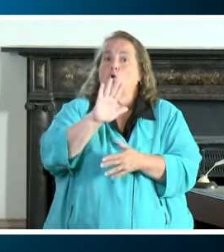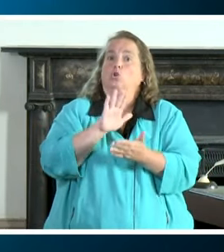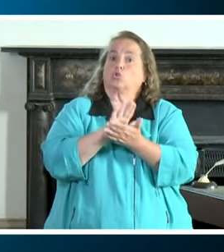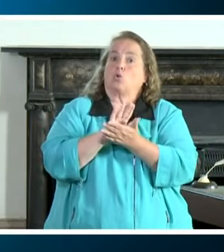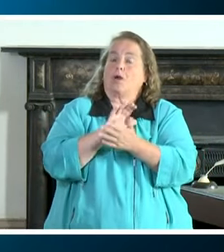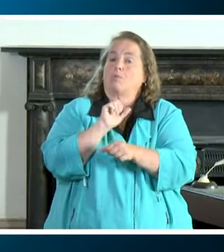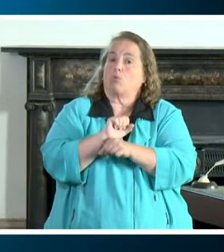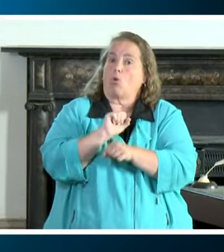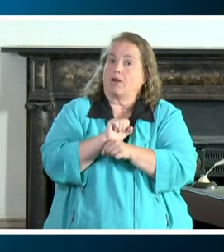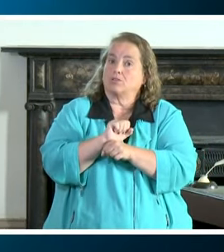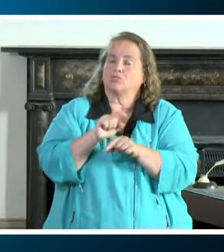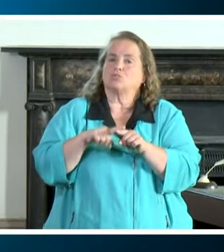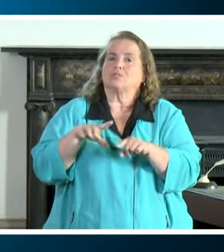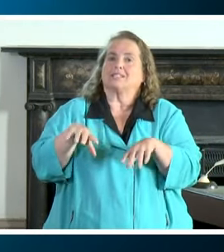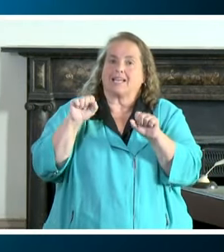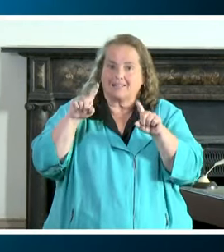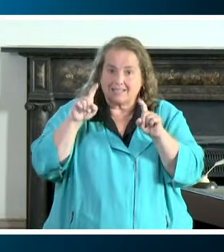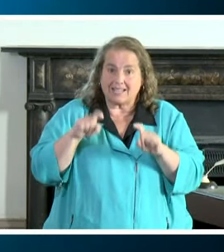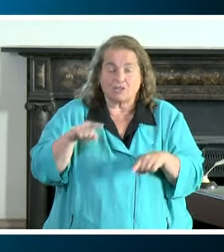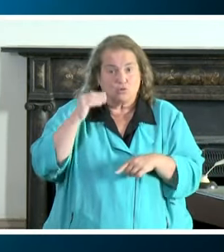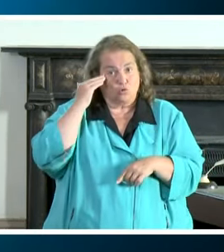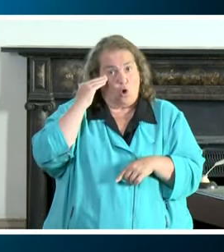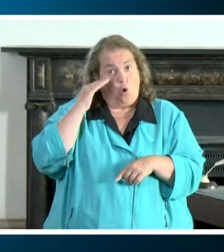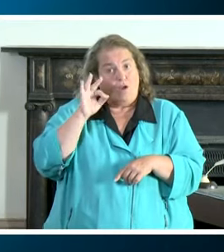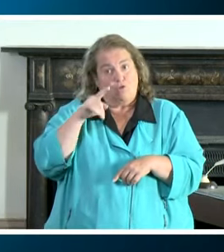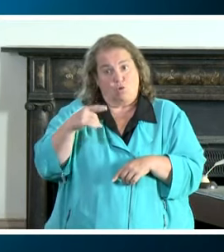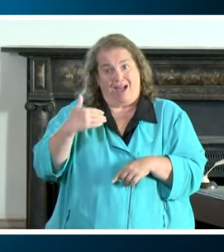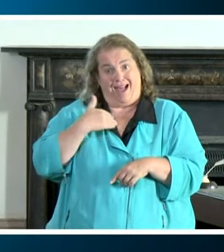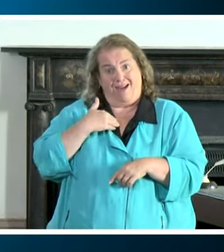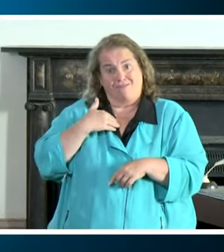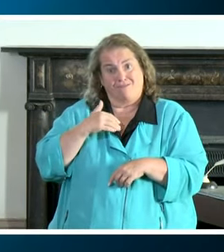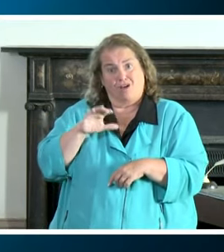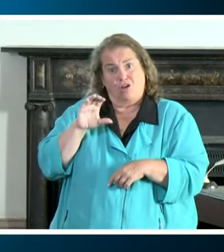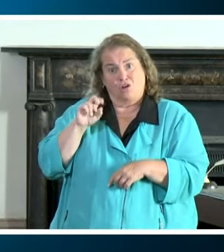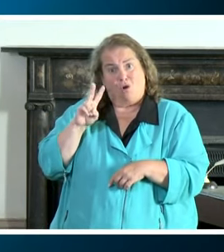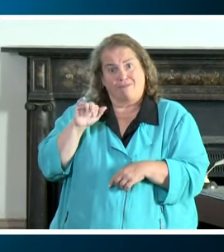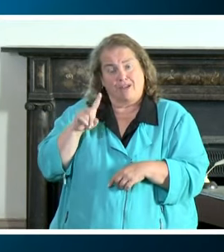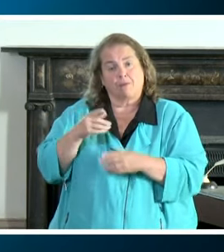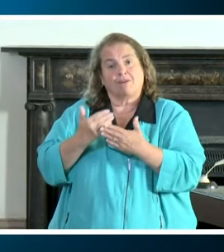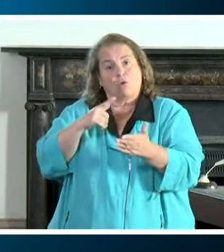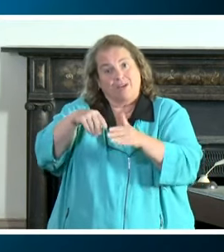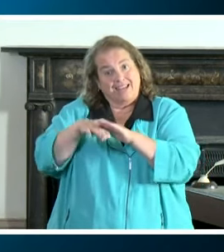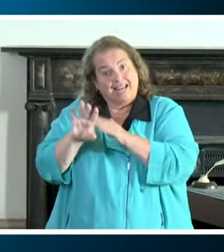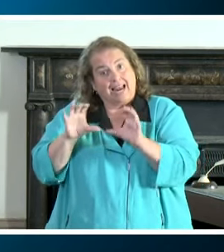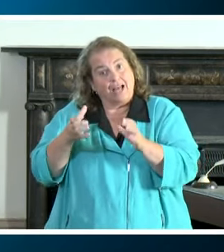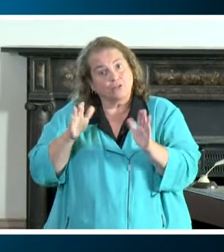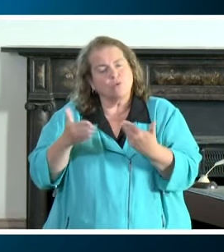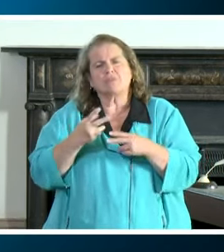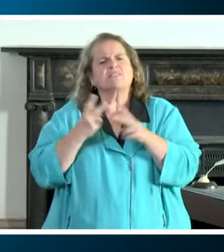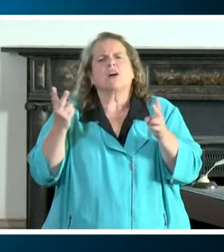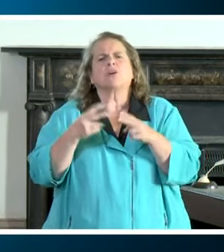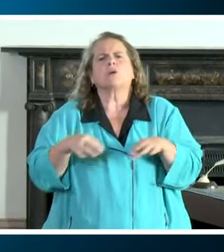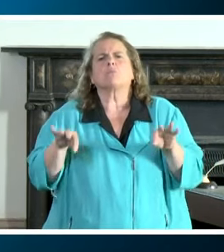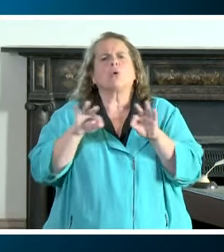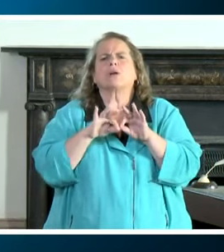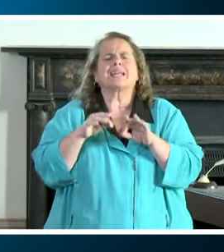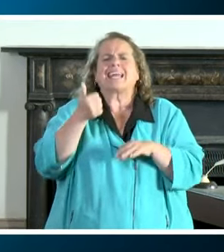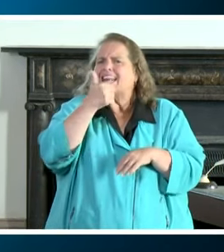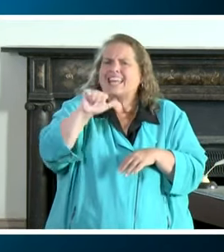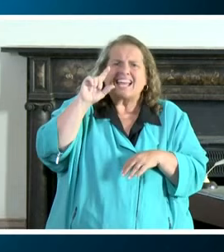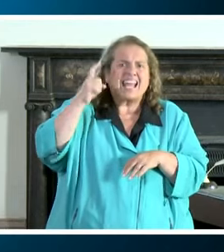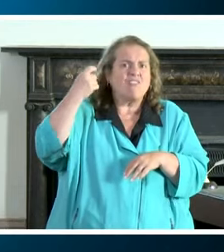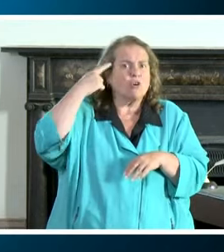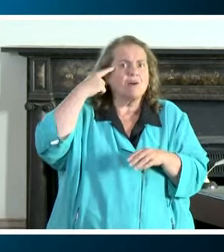have covid before walking into a classroom or a building where it could be spread is is really important um any of the government offices